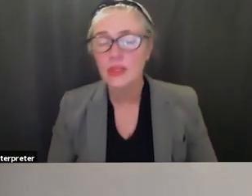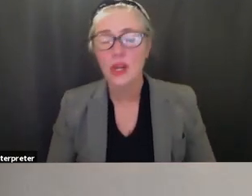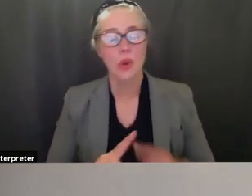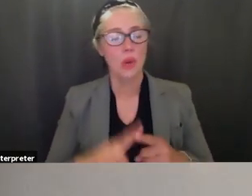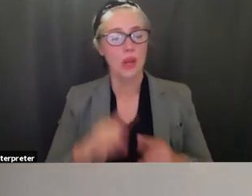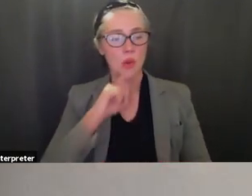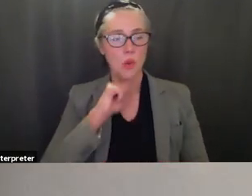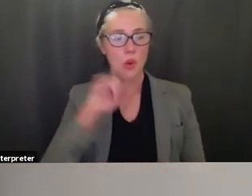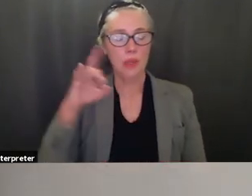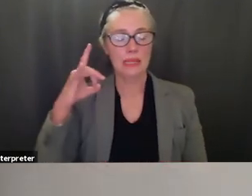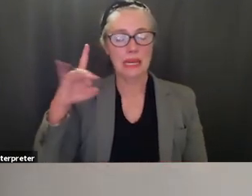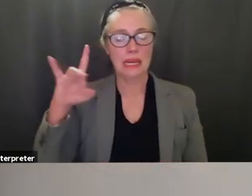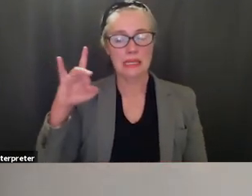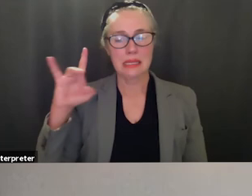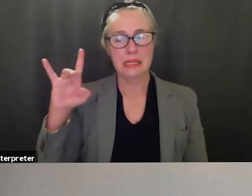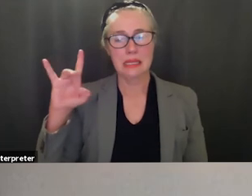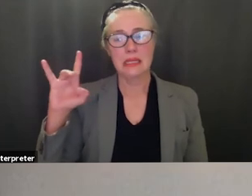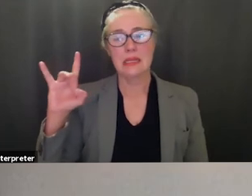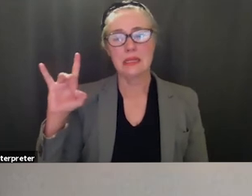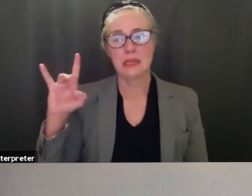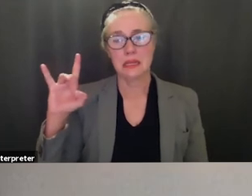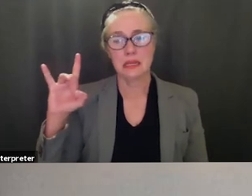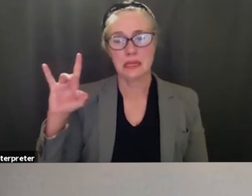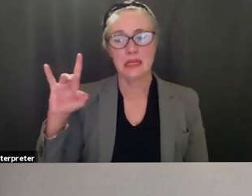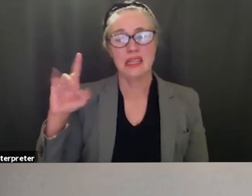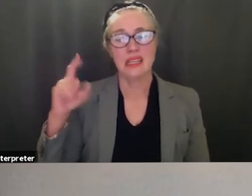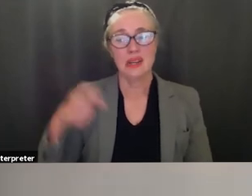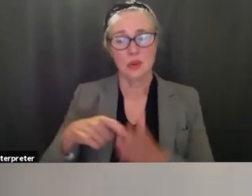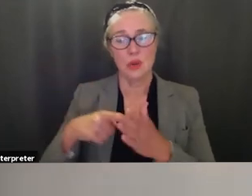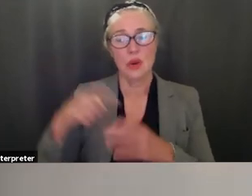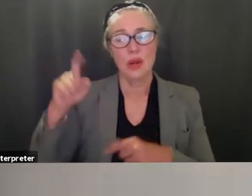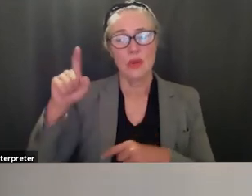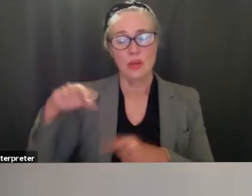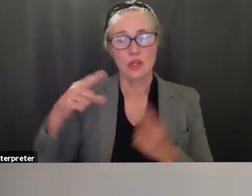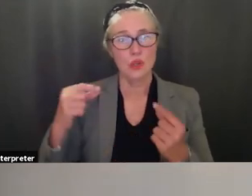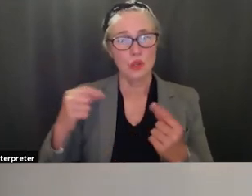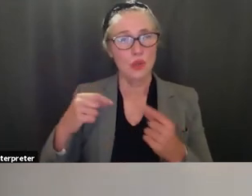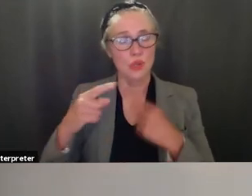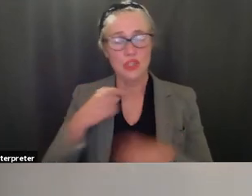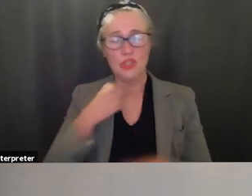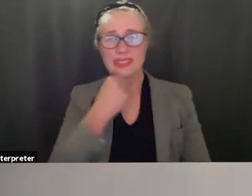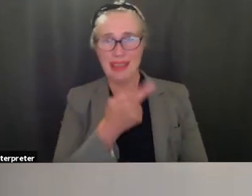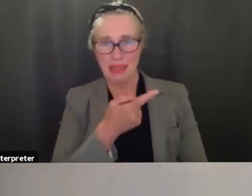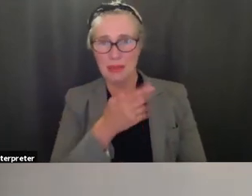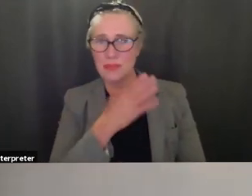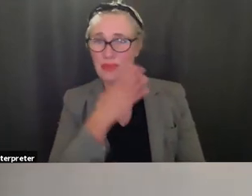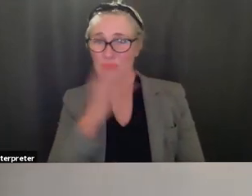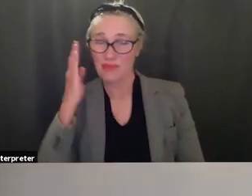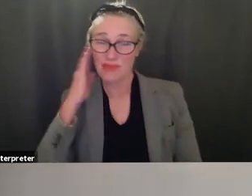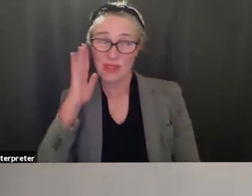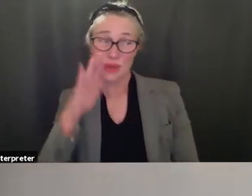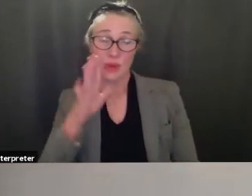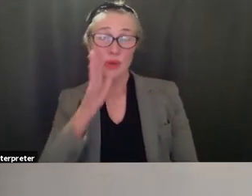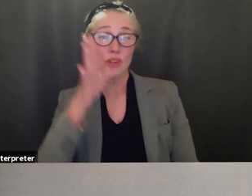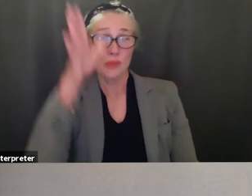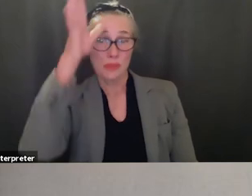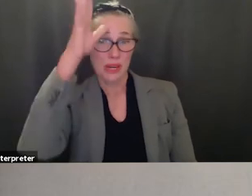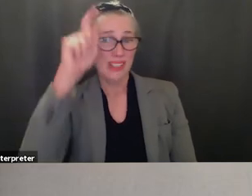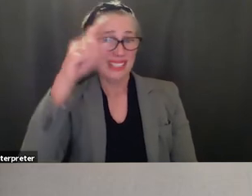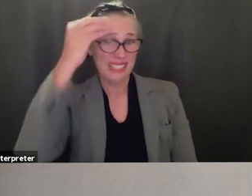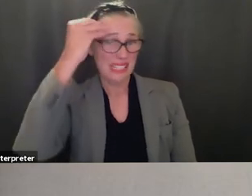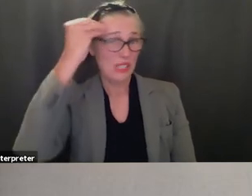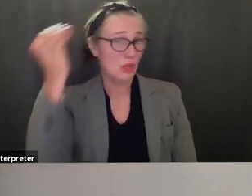uh the way we should be handling it is saying to them you know your parents need to know about